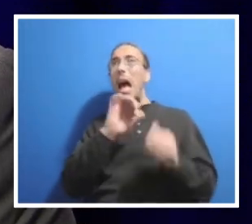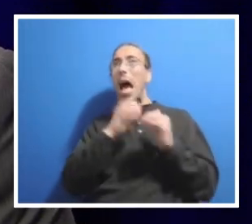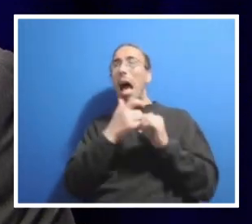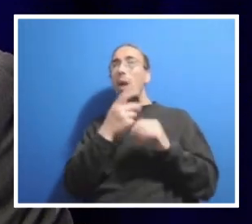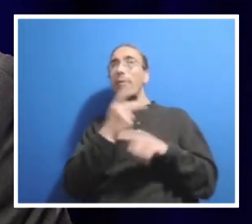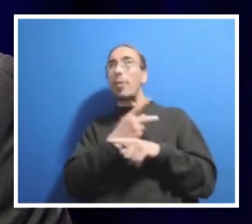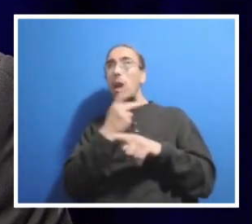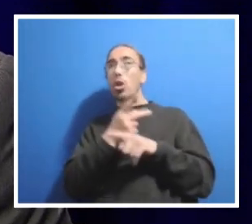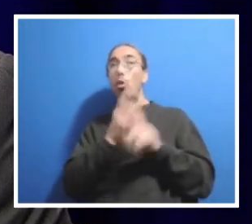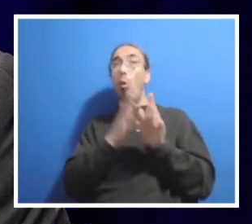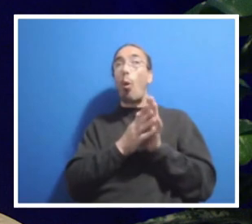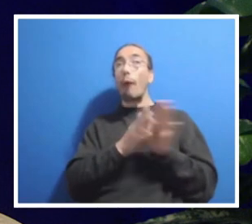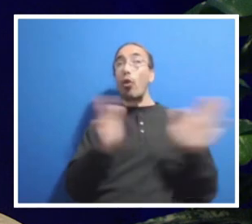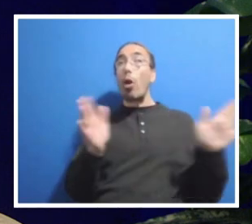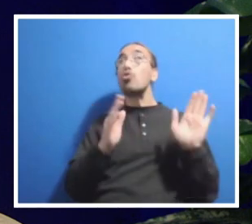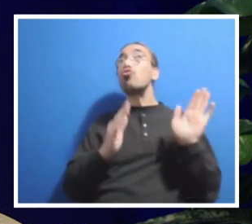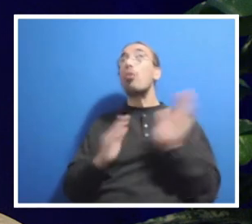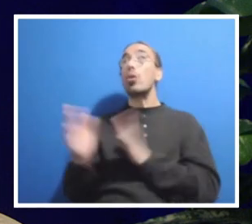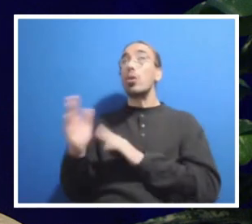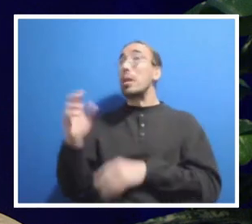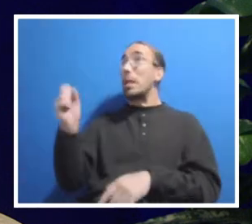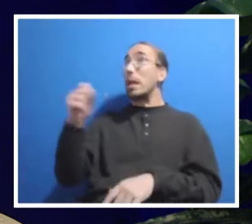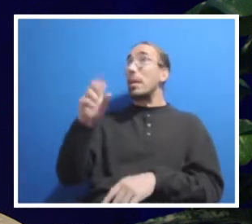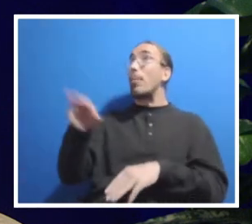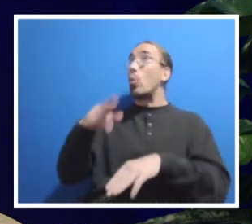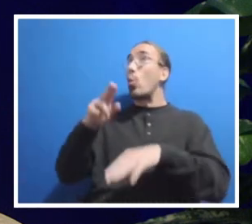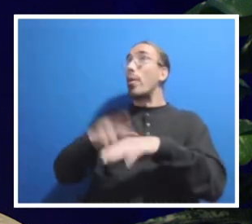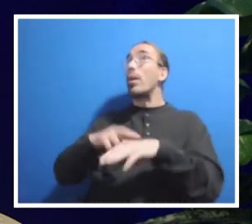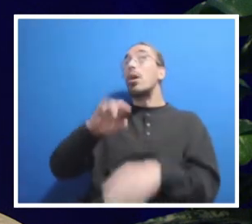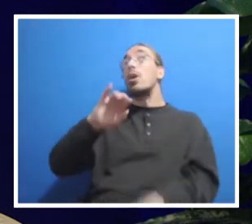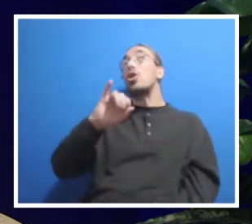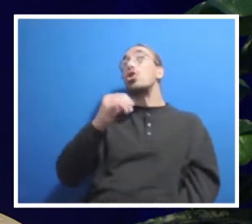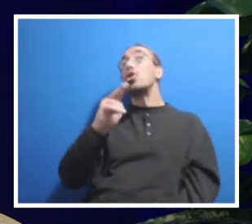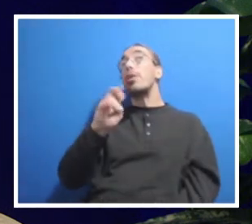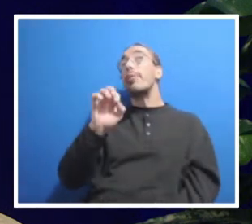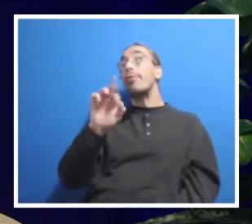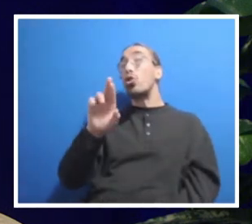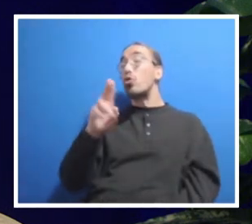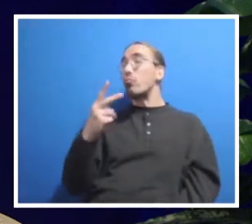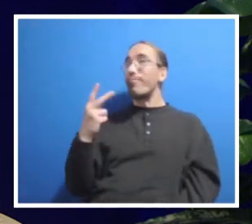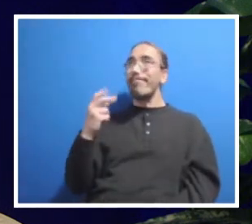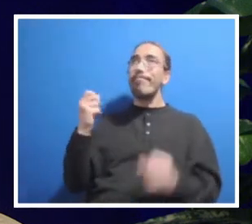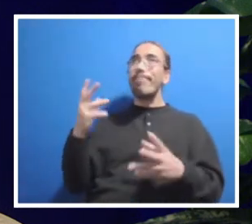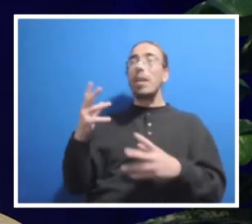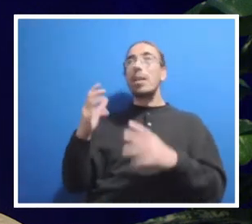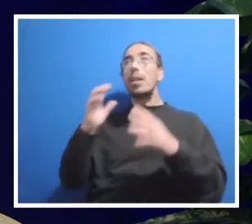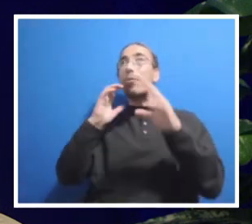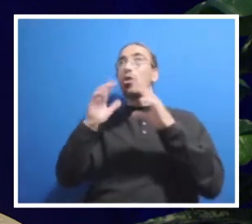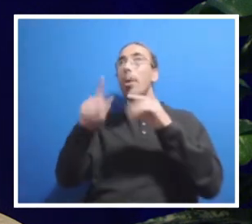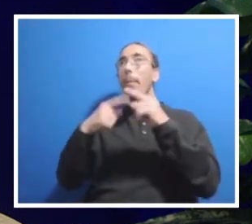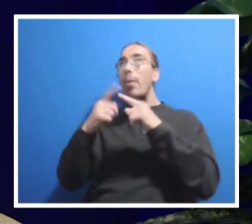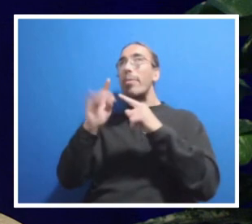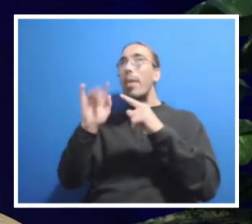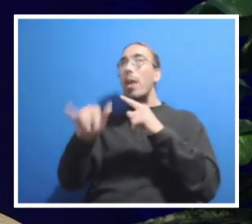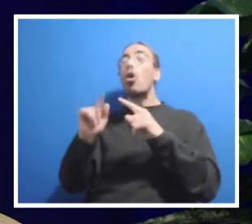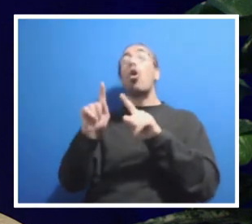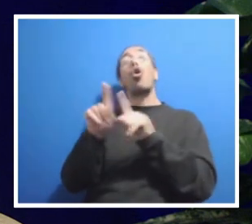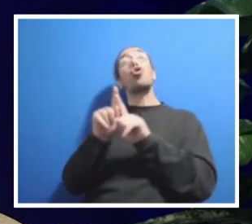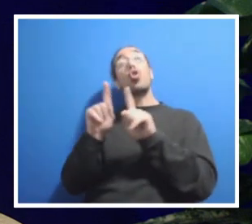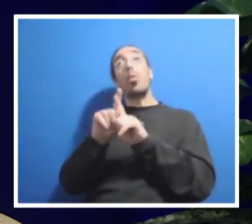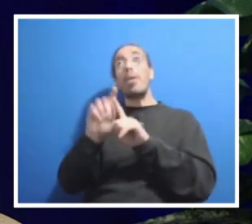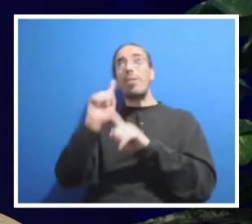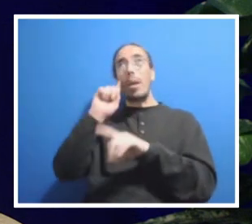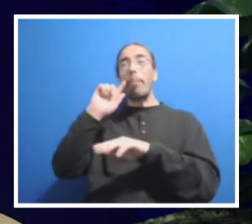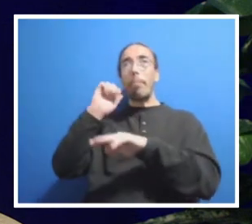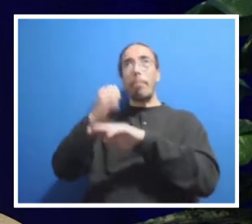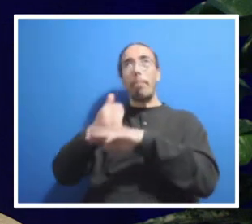financial strategy. Yes, absolutely. Jennifer and I have had a number of conversations about this. And we've also done some benchmarking against our